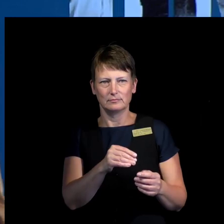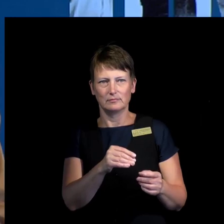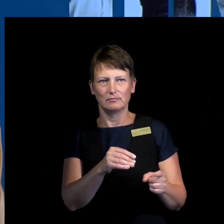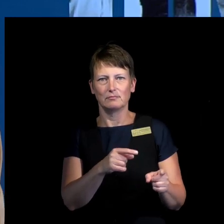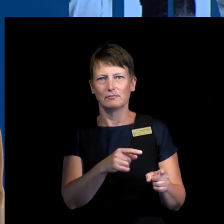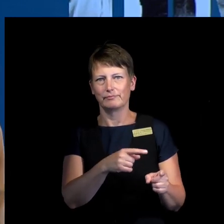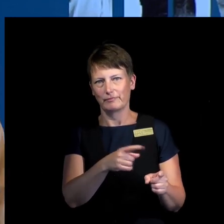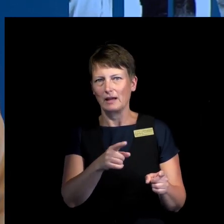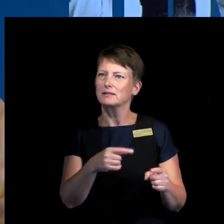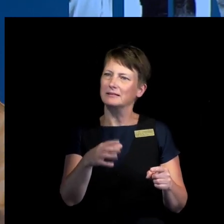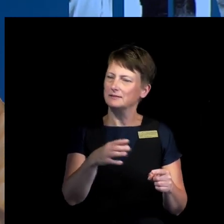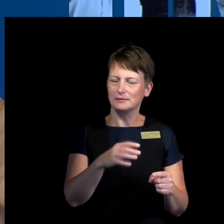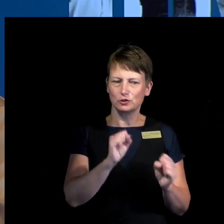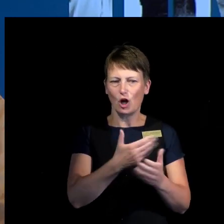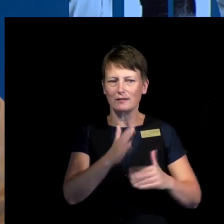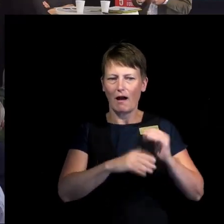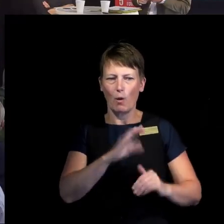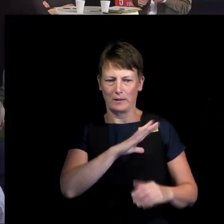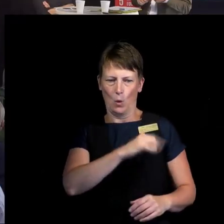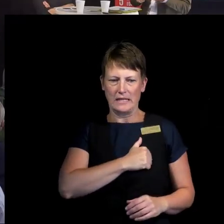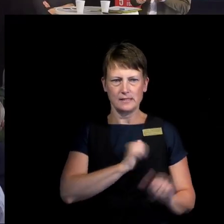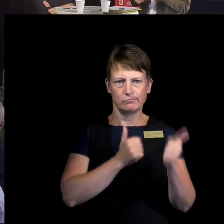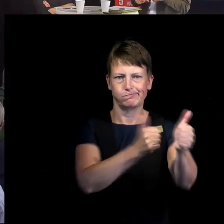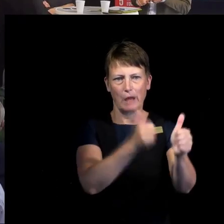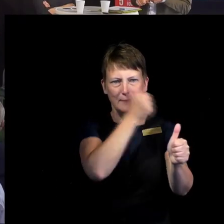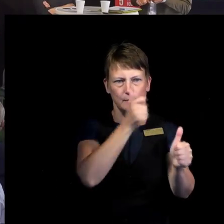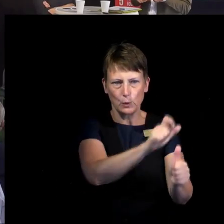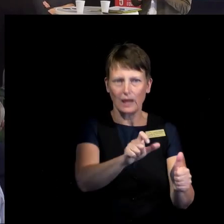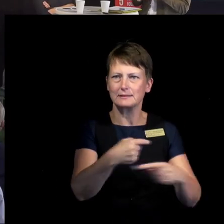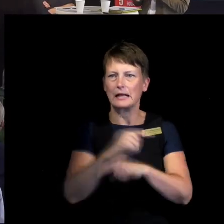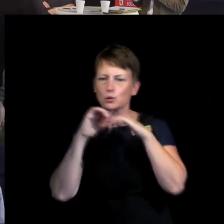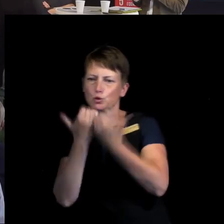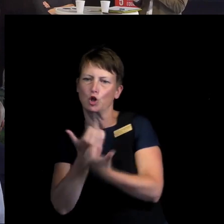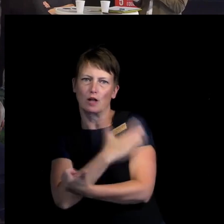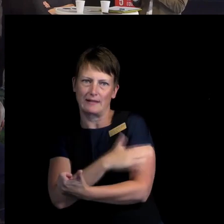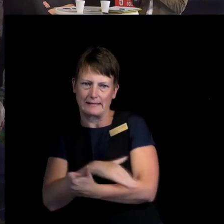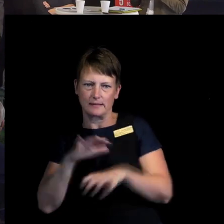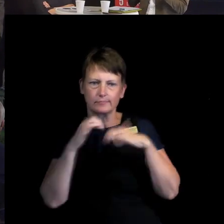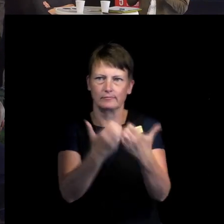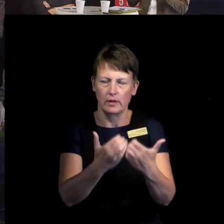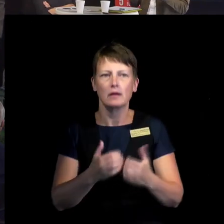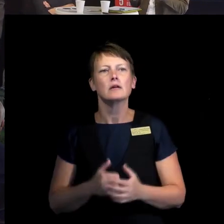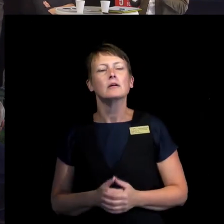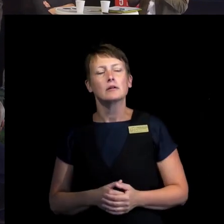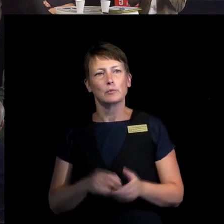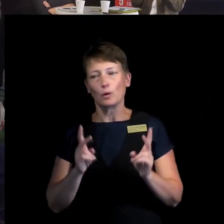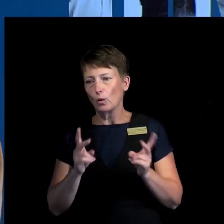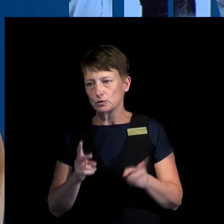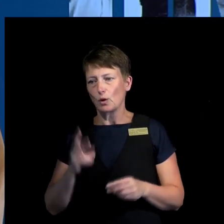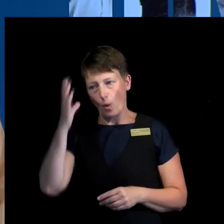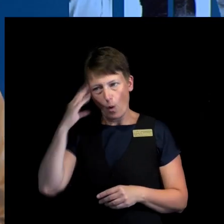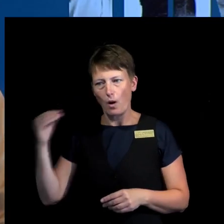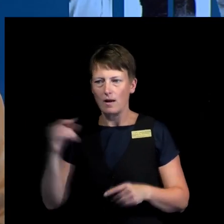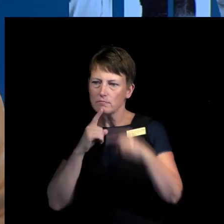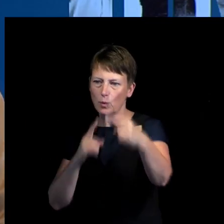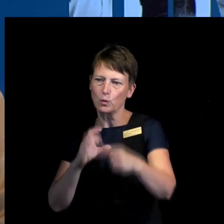and moved to social authorities, leading to drop of deaths. And we also see Netherlands taking very brave stance against Saudi Arabia, and creating